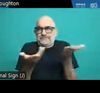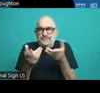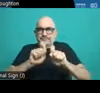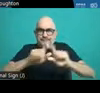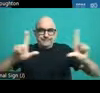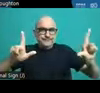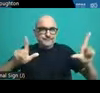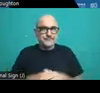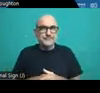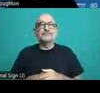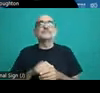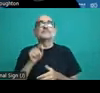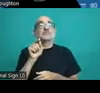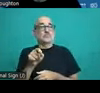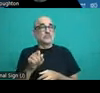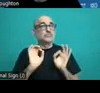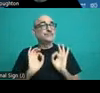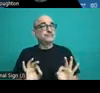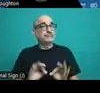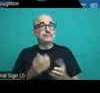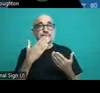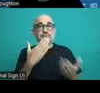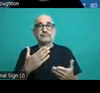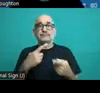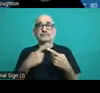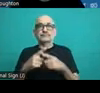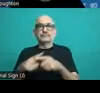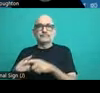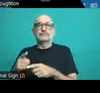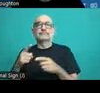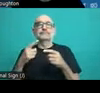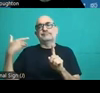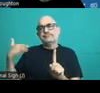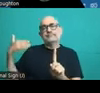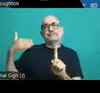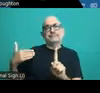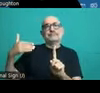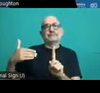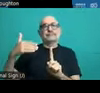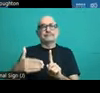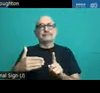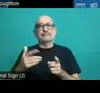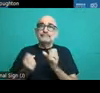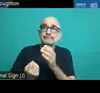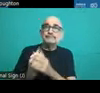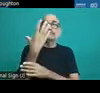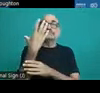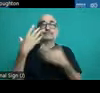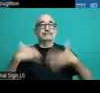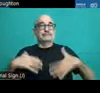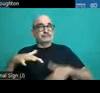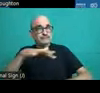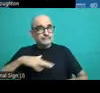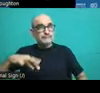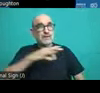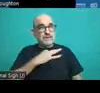very brief presentation and some backgrounds and the relevance of the private sector and